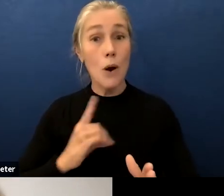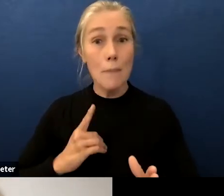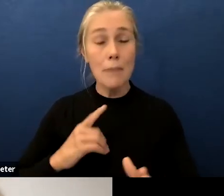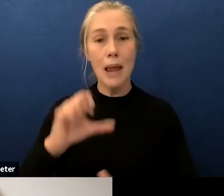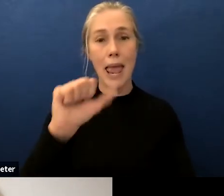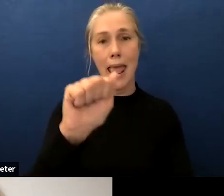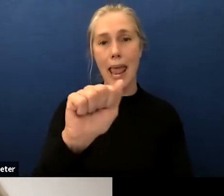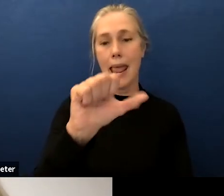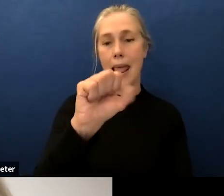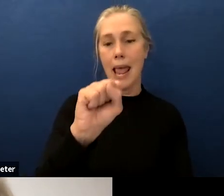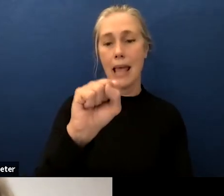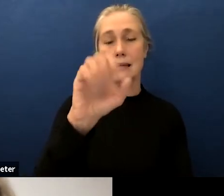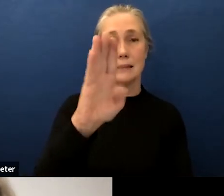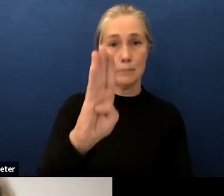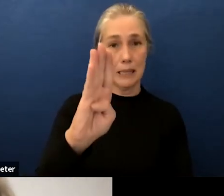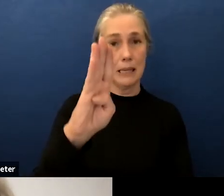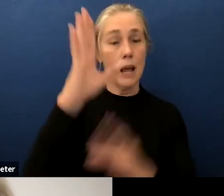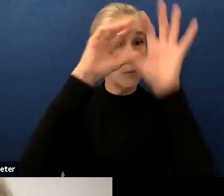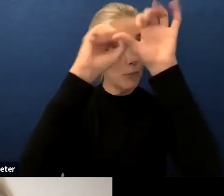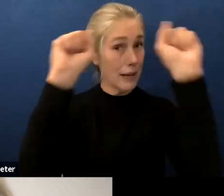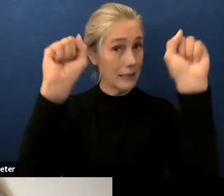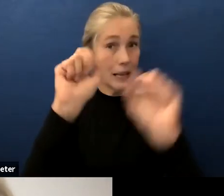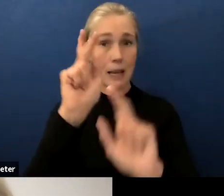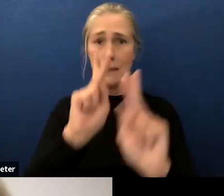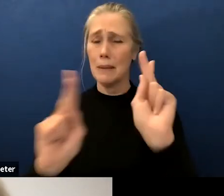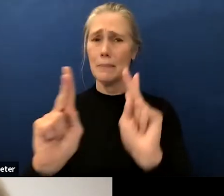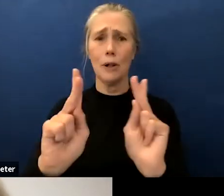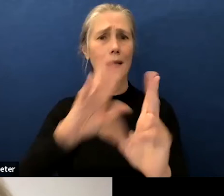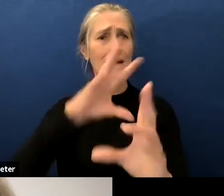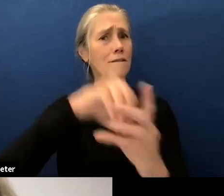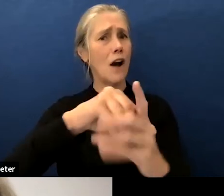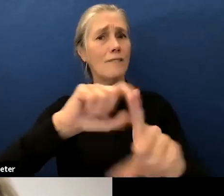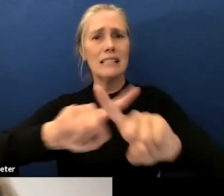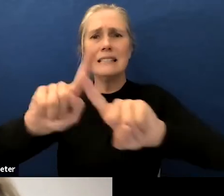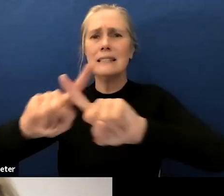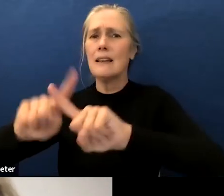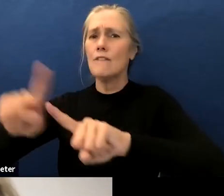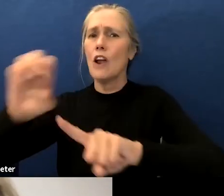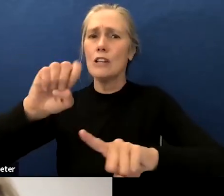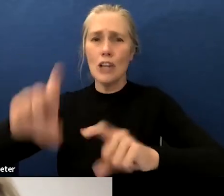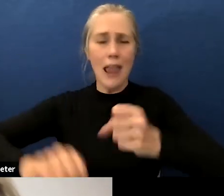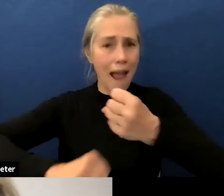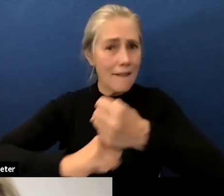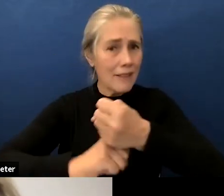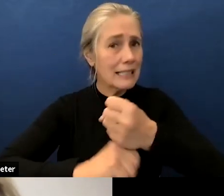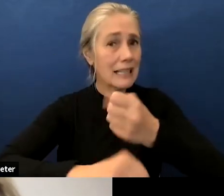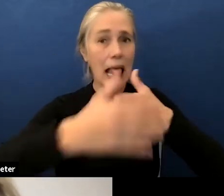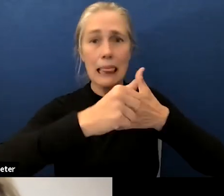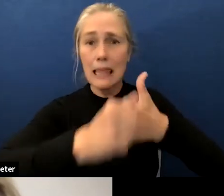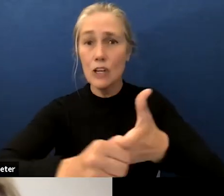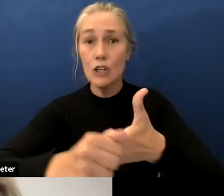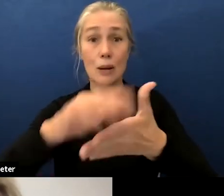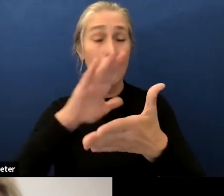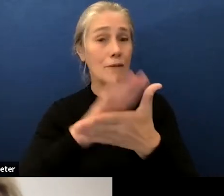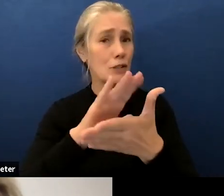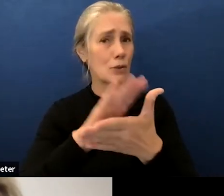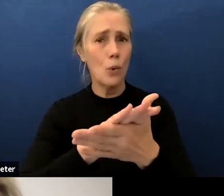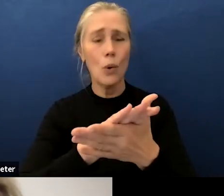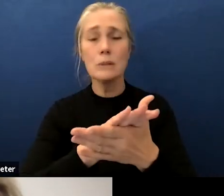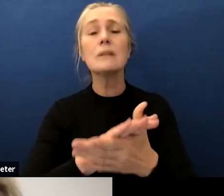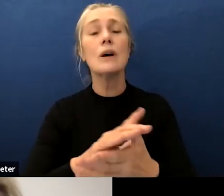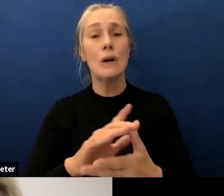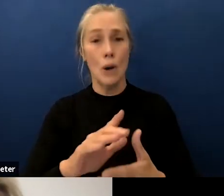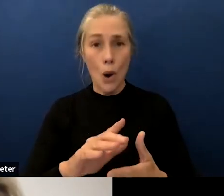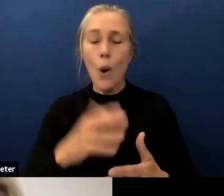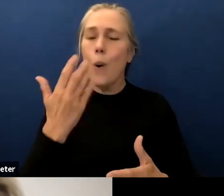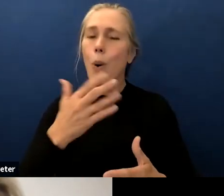all people involved in all kinds of education advocacy or school leadership and it was one of